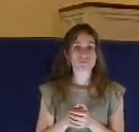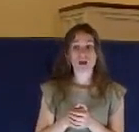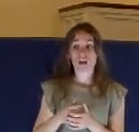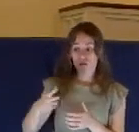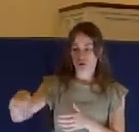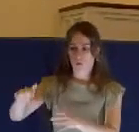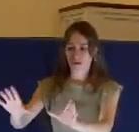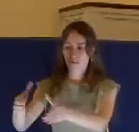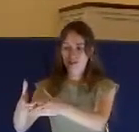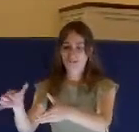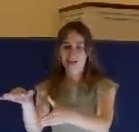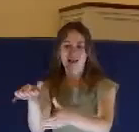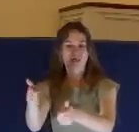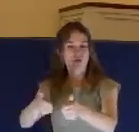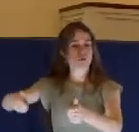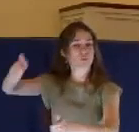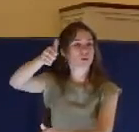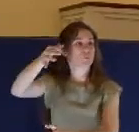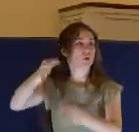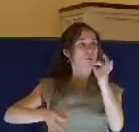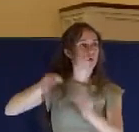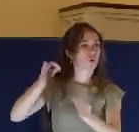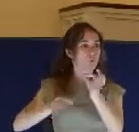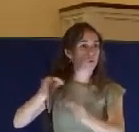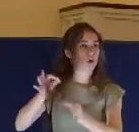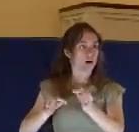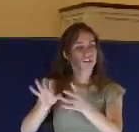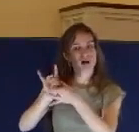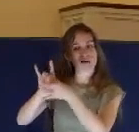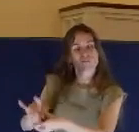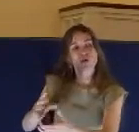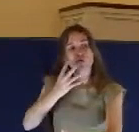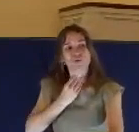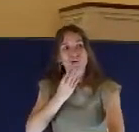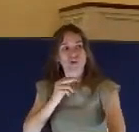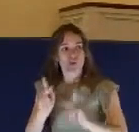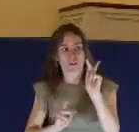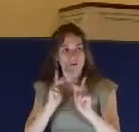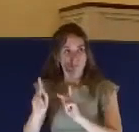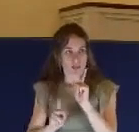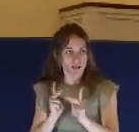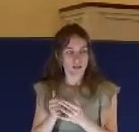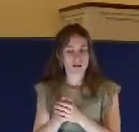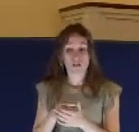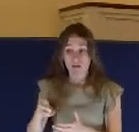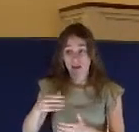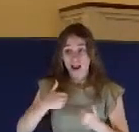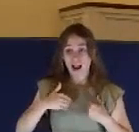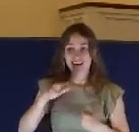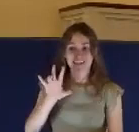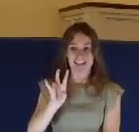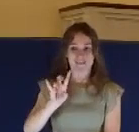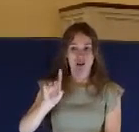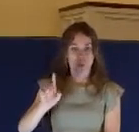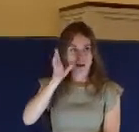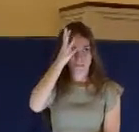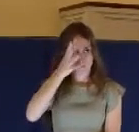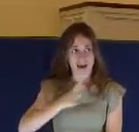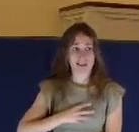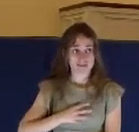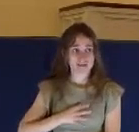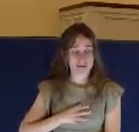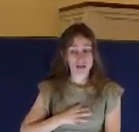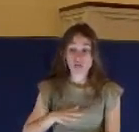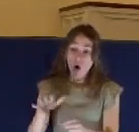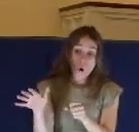Supreme Court, we could say. These would be comprised 71 men, and this